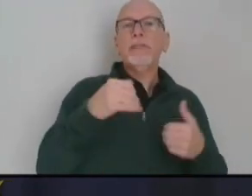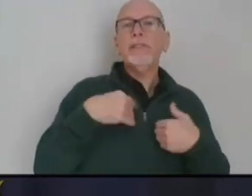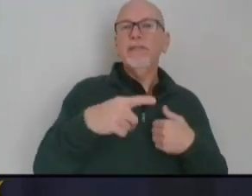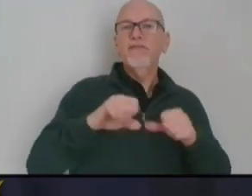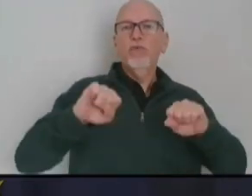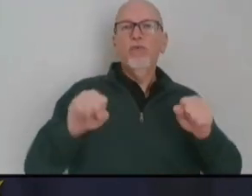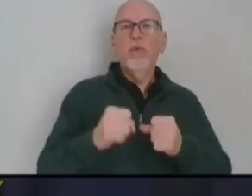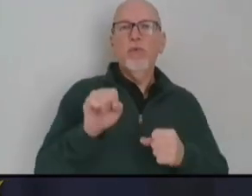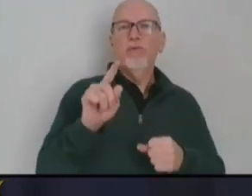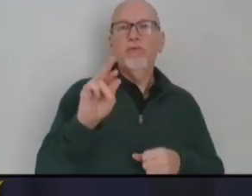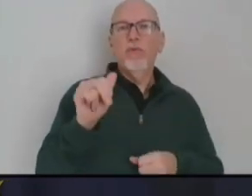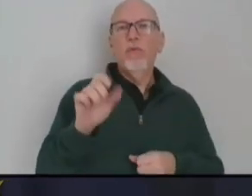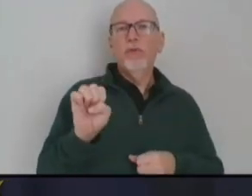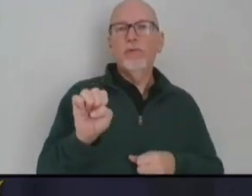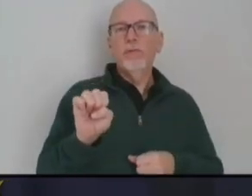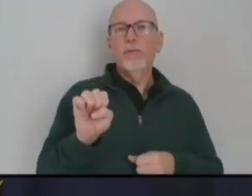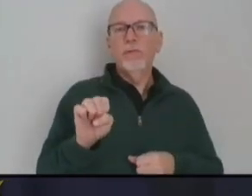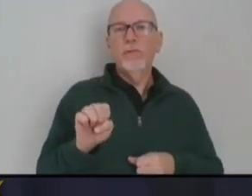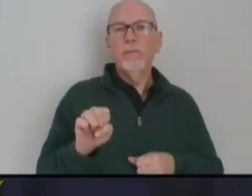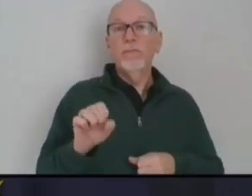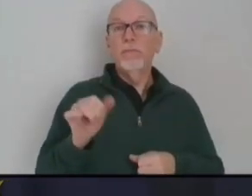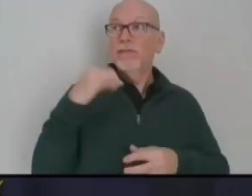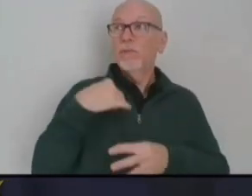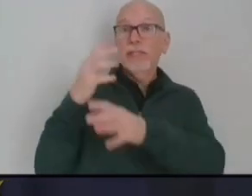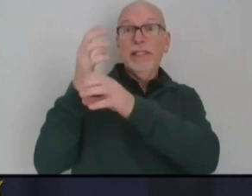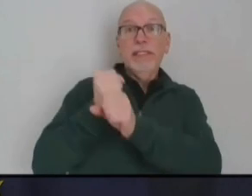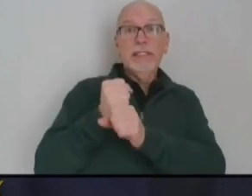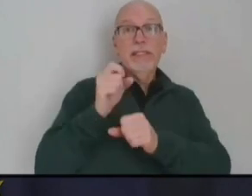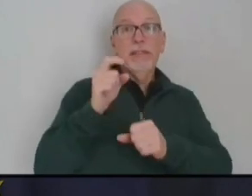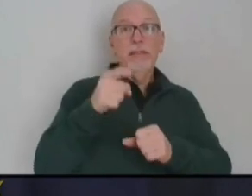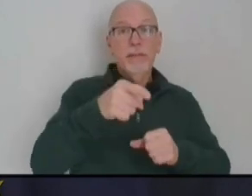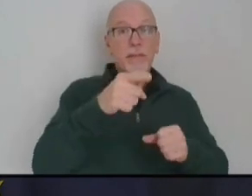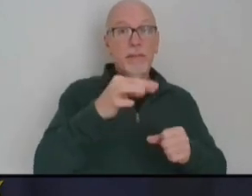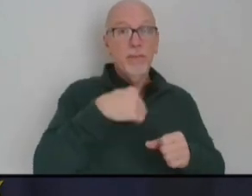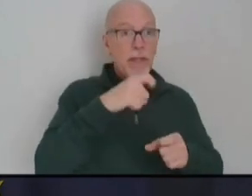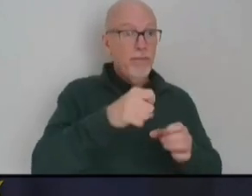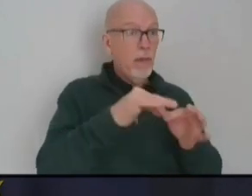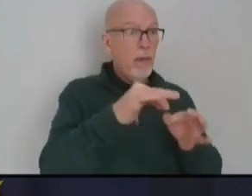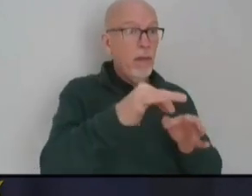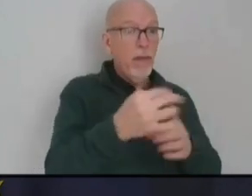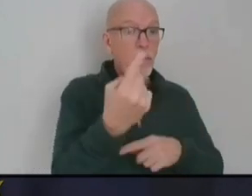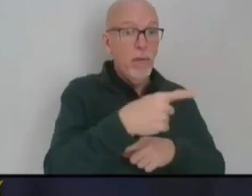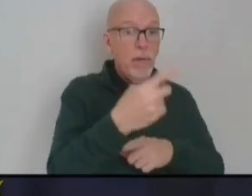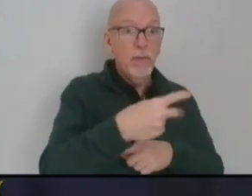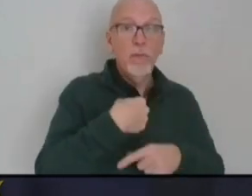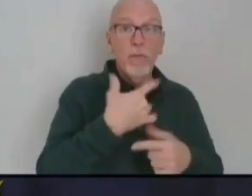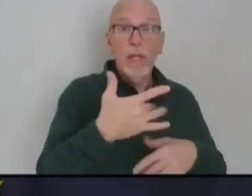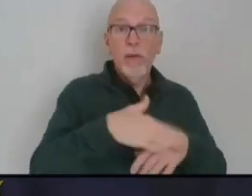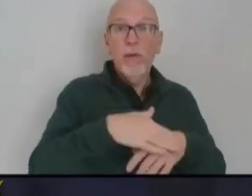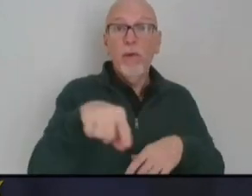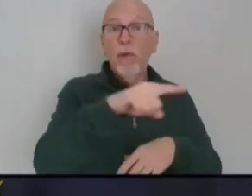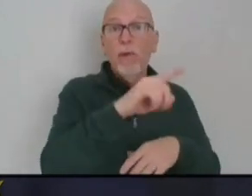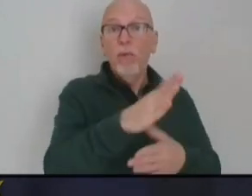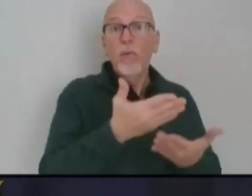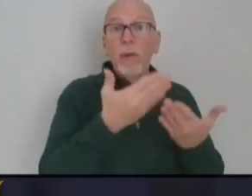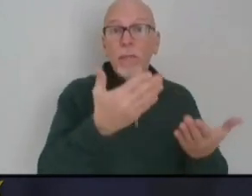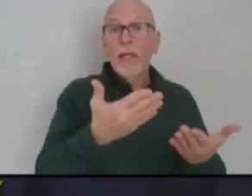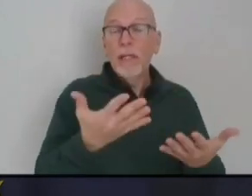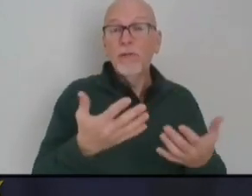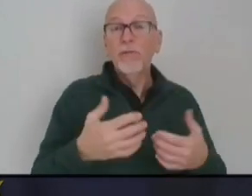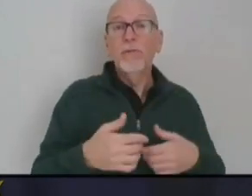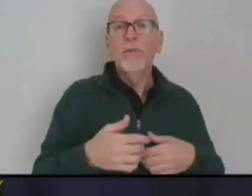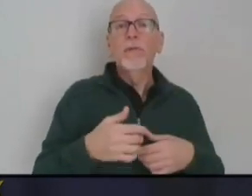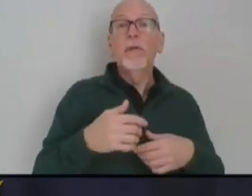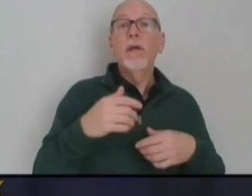because we didn't know if we would have the vaccine and the need to delay a couple of days while we are waiting for additional recommendations. For example, the